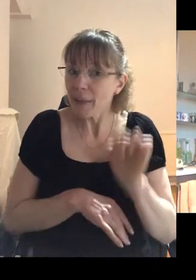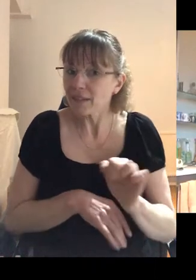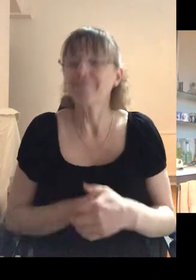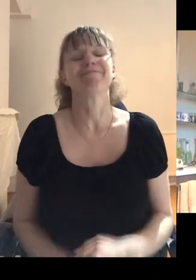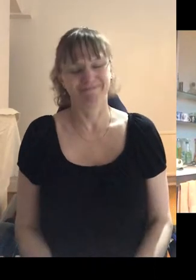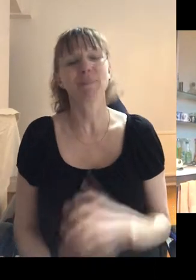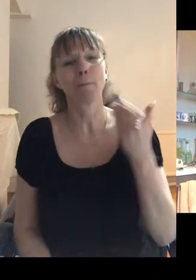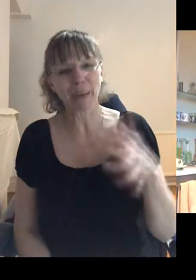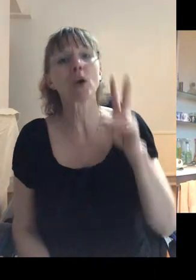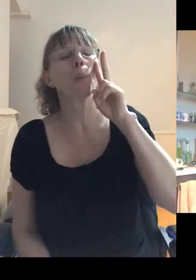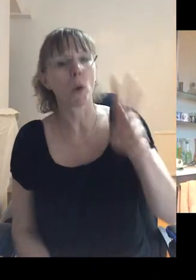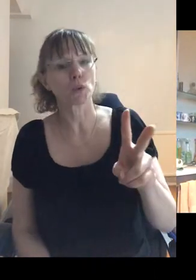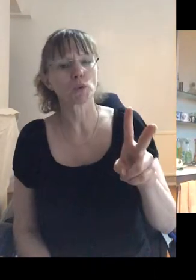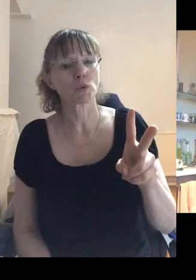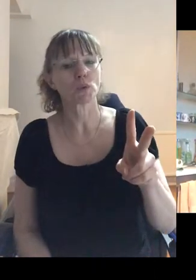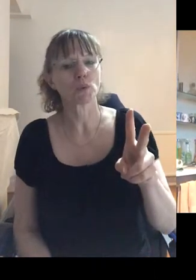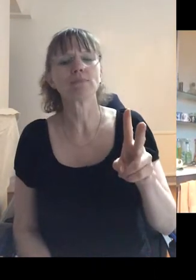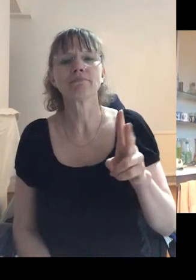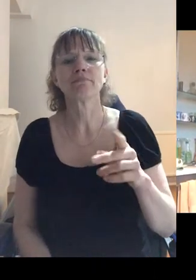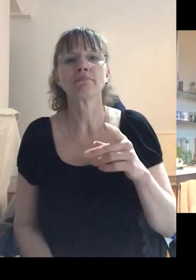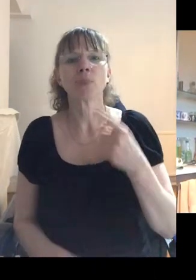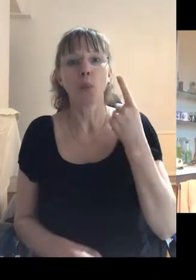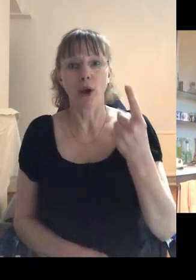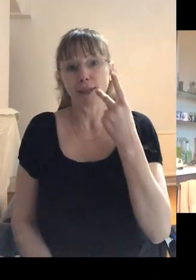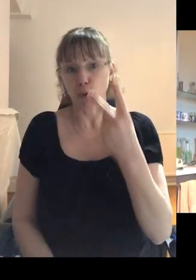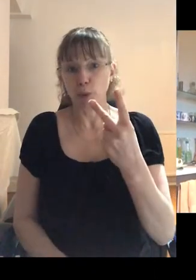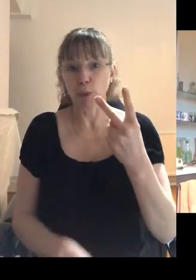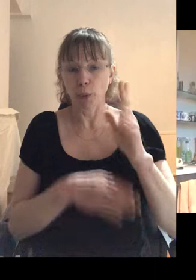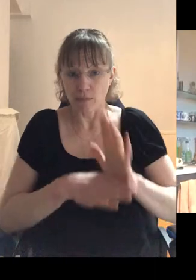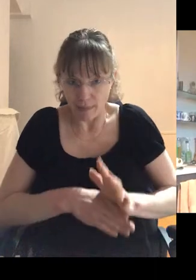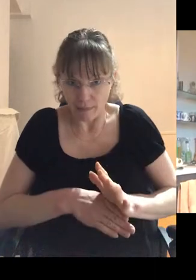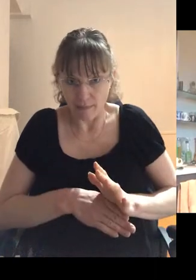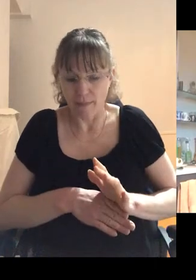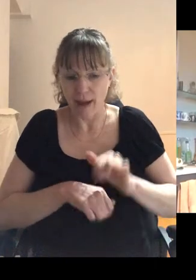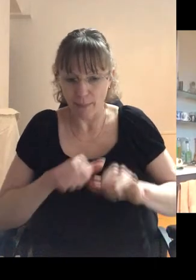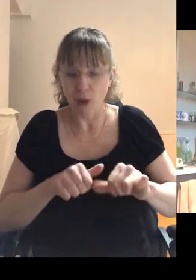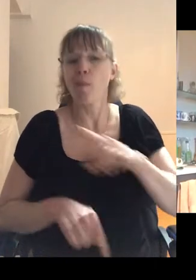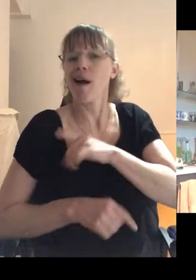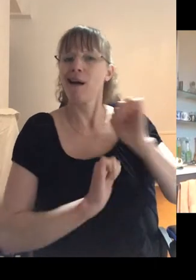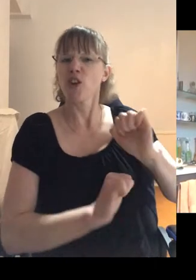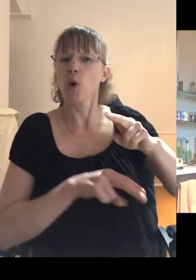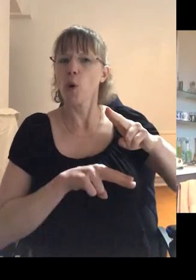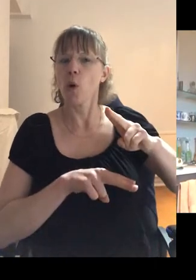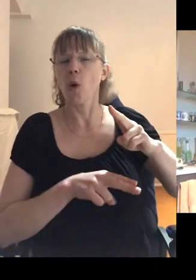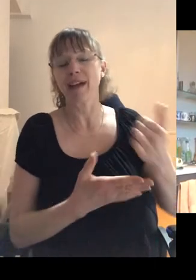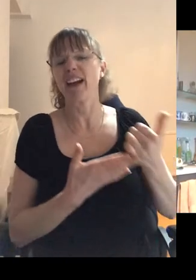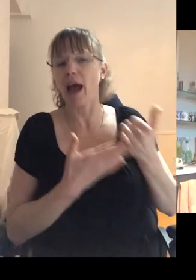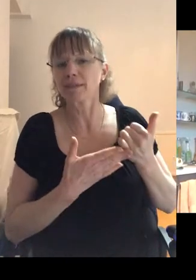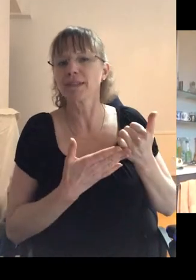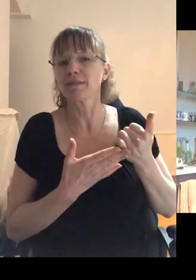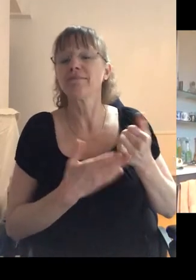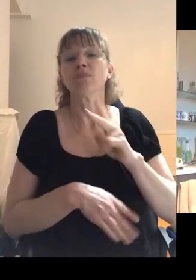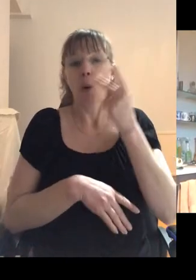I have. I watched it. I watched episodes one and two on the Friday. Because of your advice, I didn't binge it. I